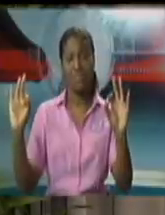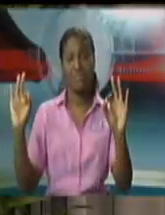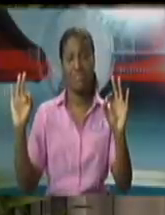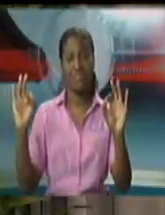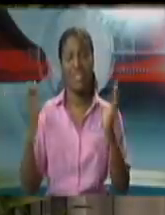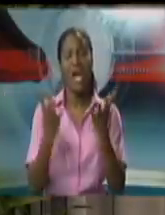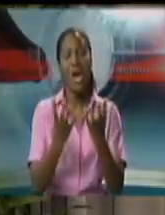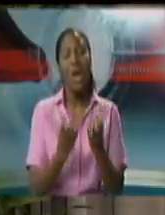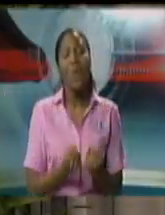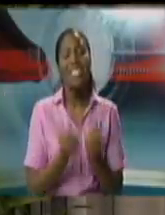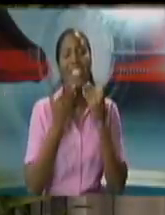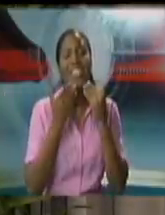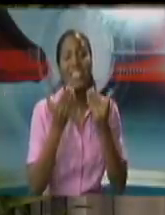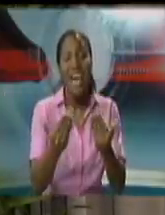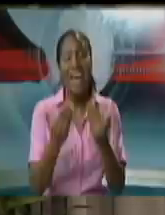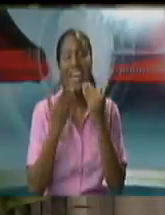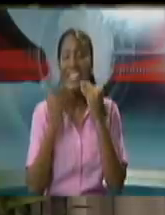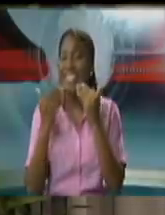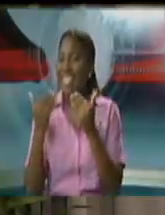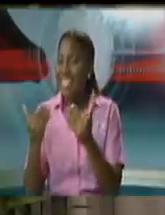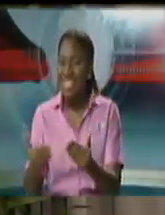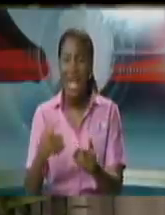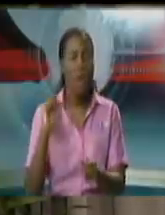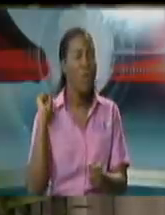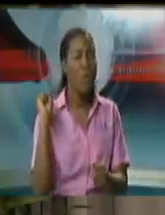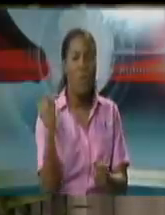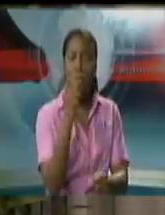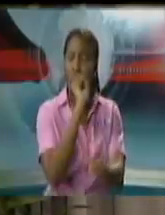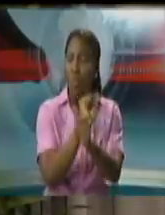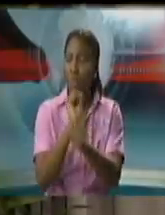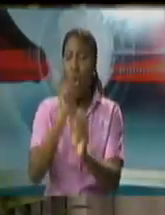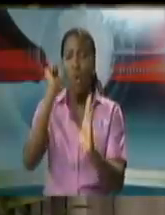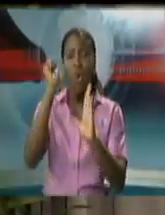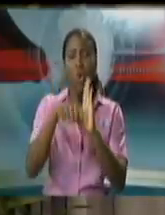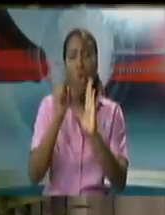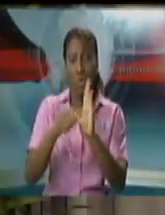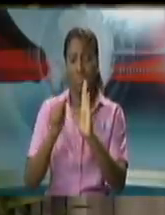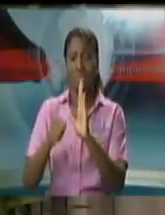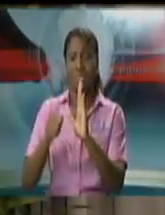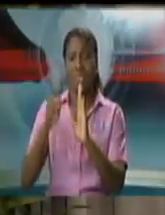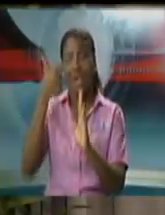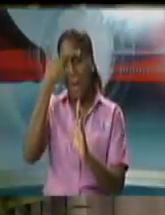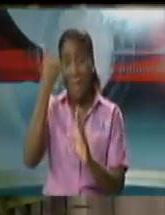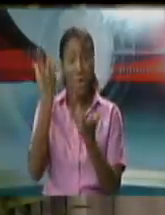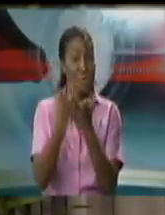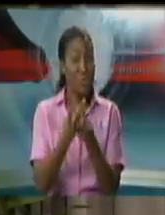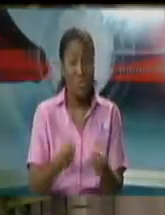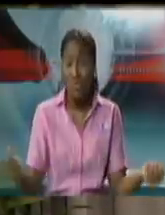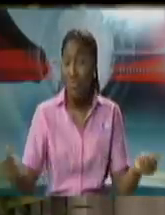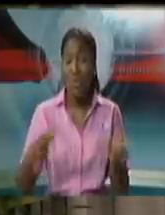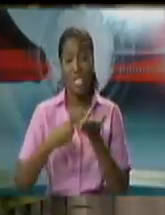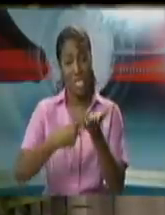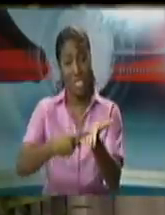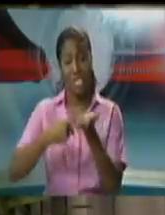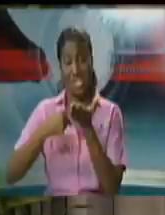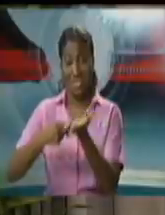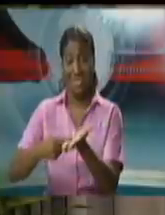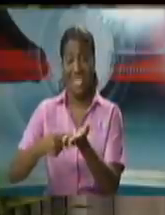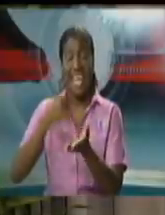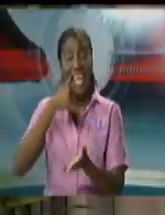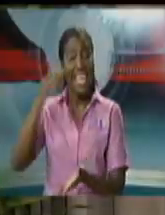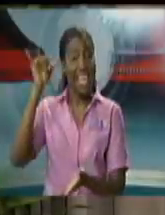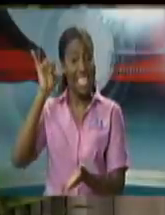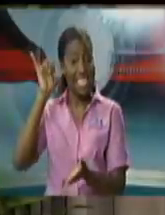like to thank the judiciary and all participants for such a seamless exercise. We were yesterday at the